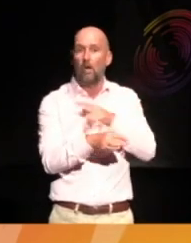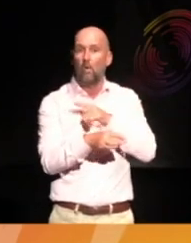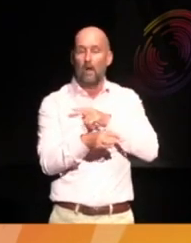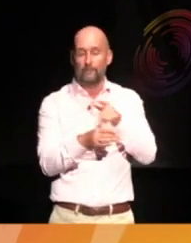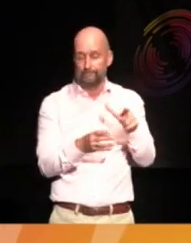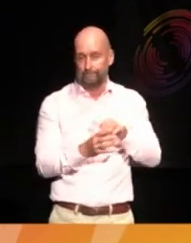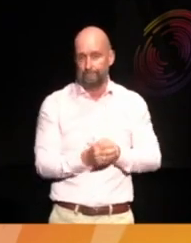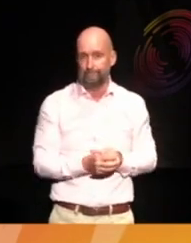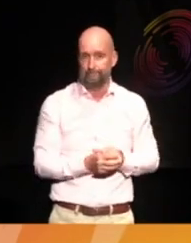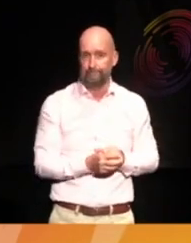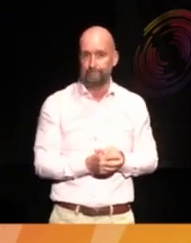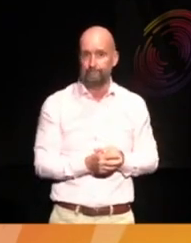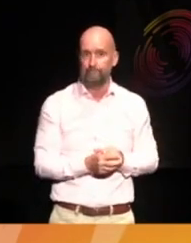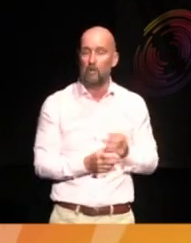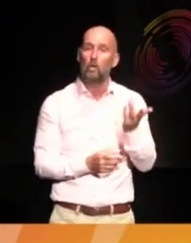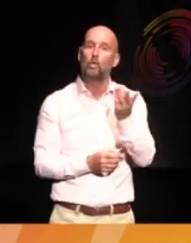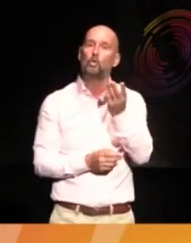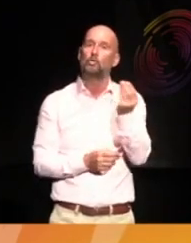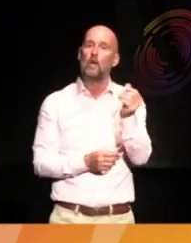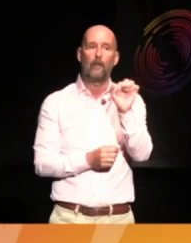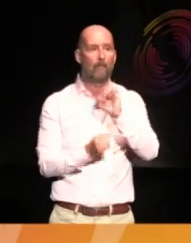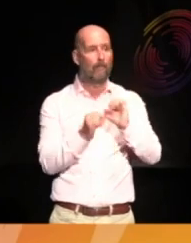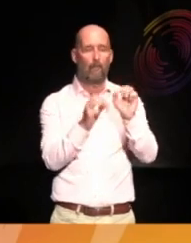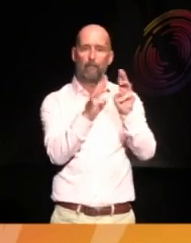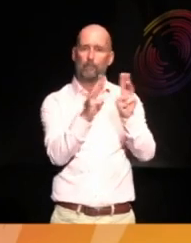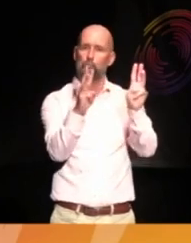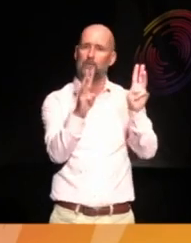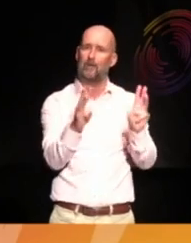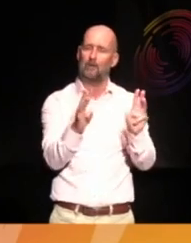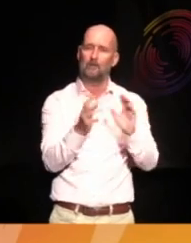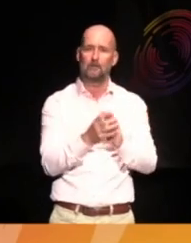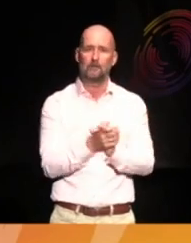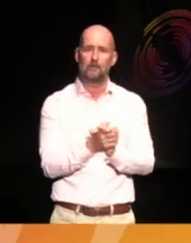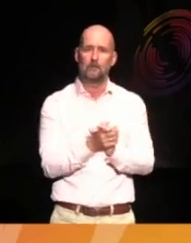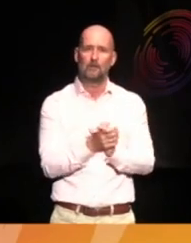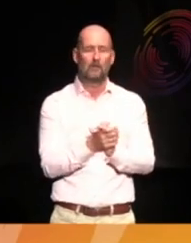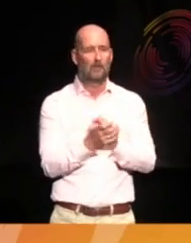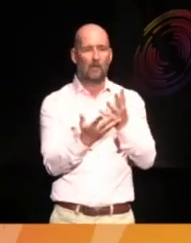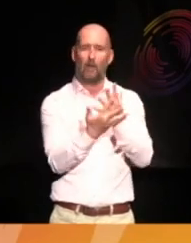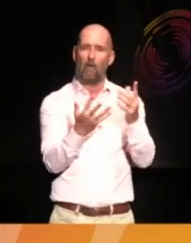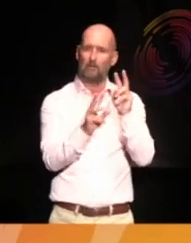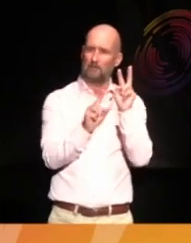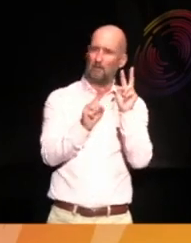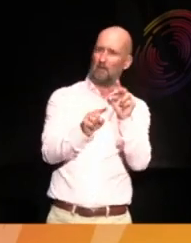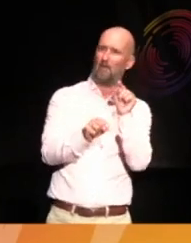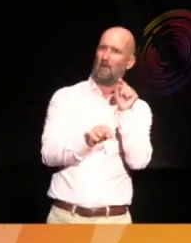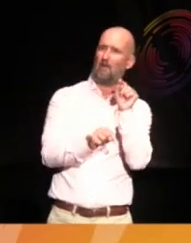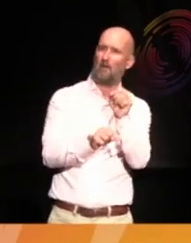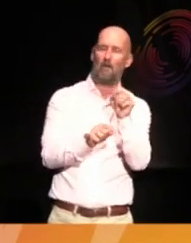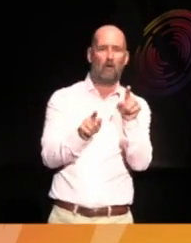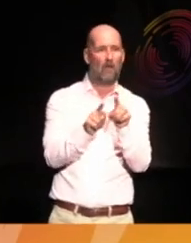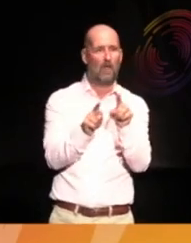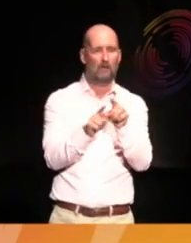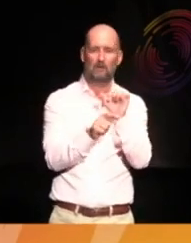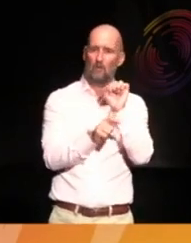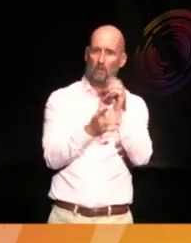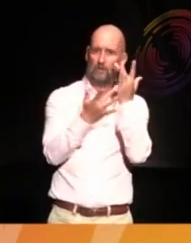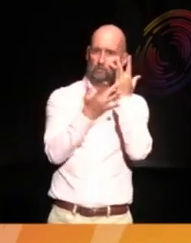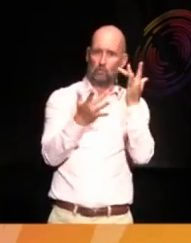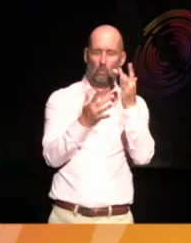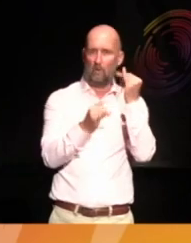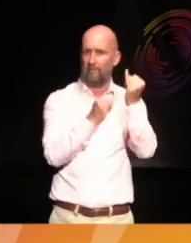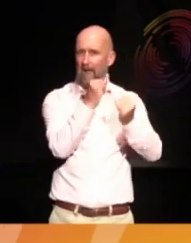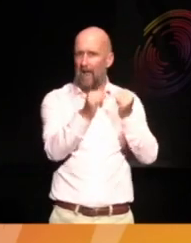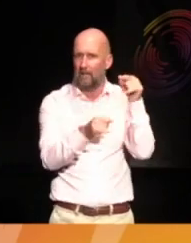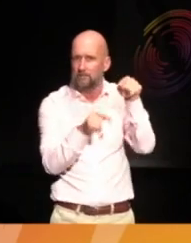right? Some national museums are more or less, like, viewed with skepticism with communities because they have a history of violence, right? So communities are now